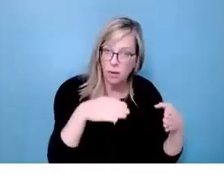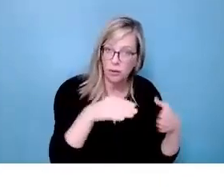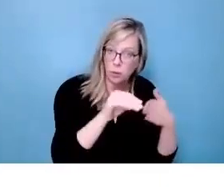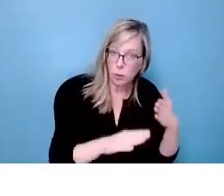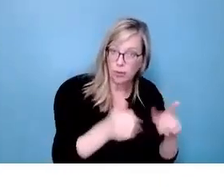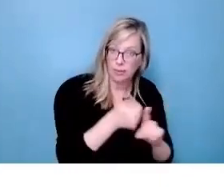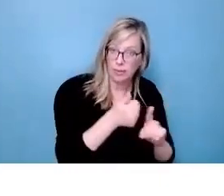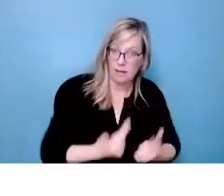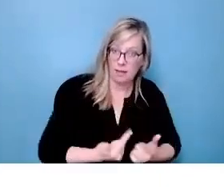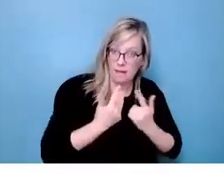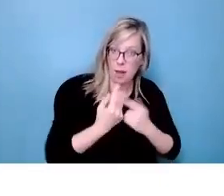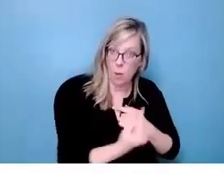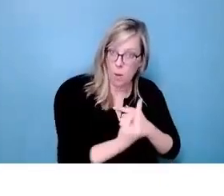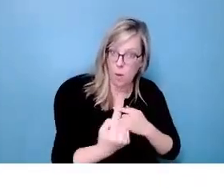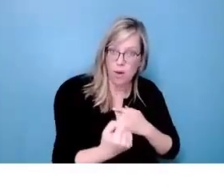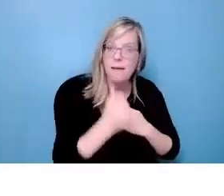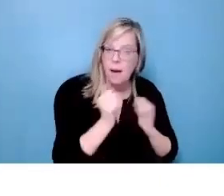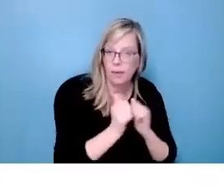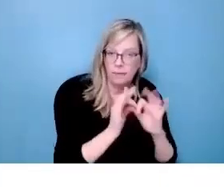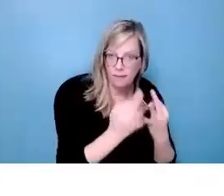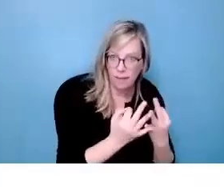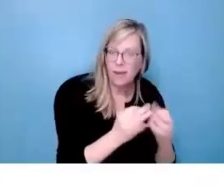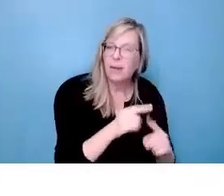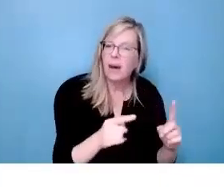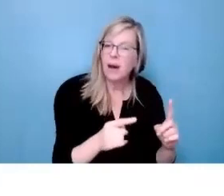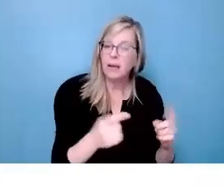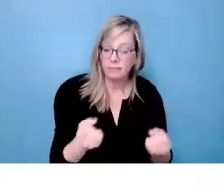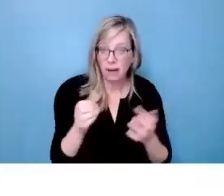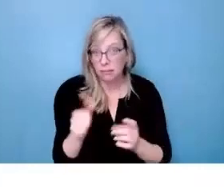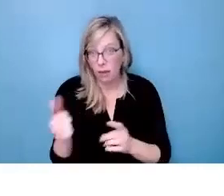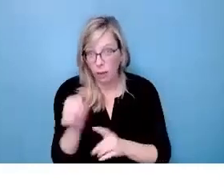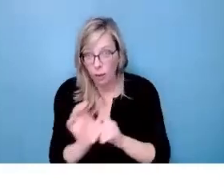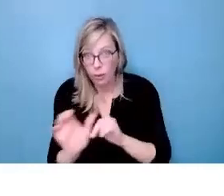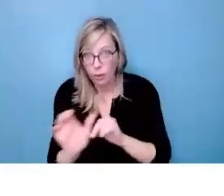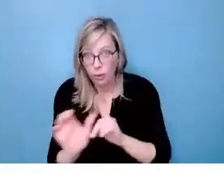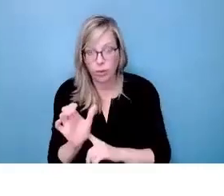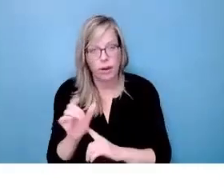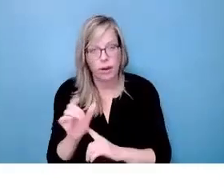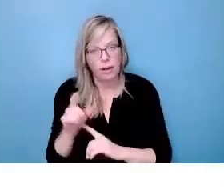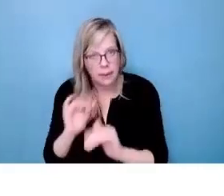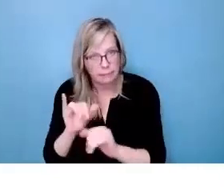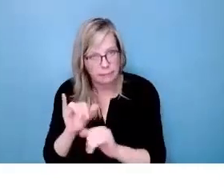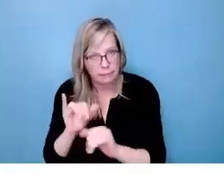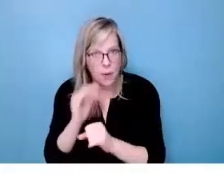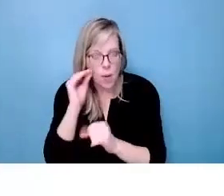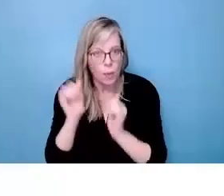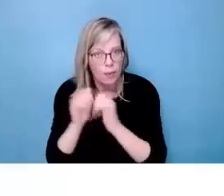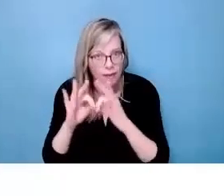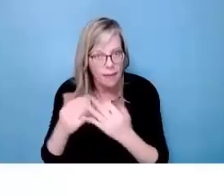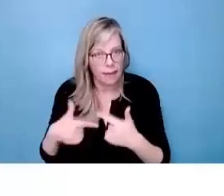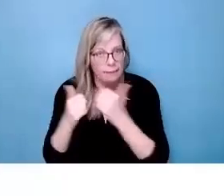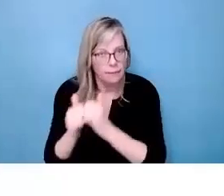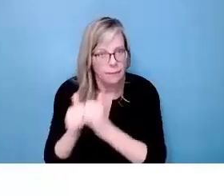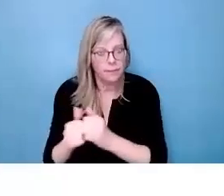on students or workers living alone or away from their family, but this is not the norm in a lot of cultures. Finally,